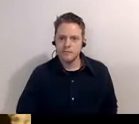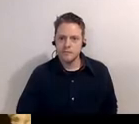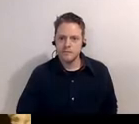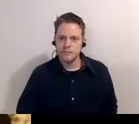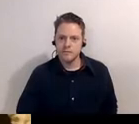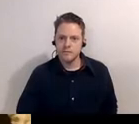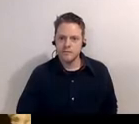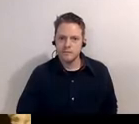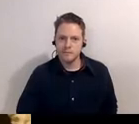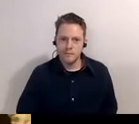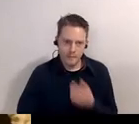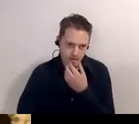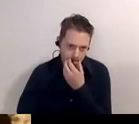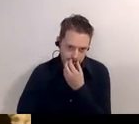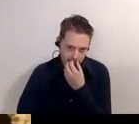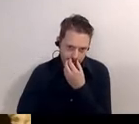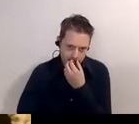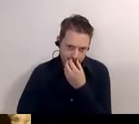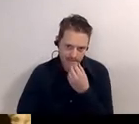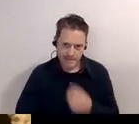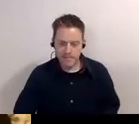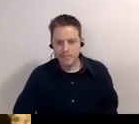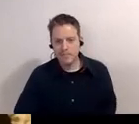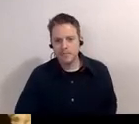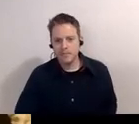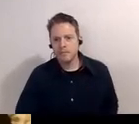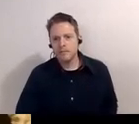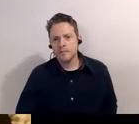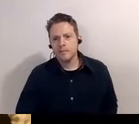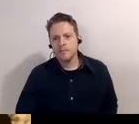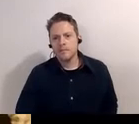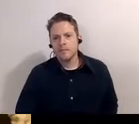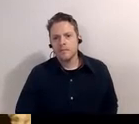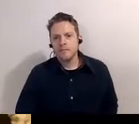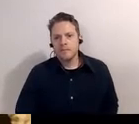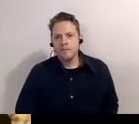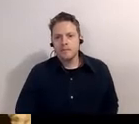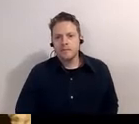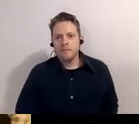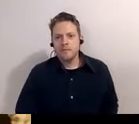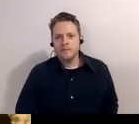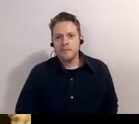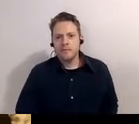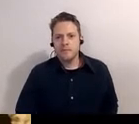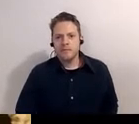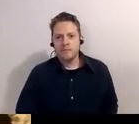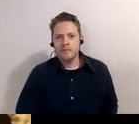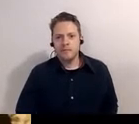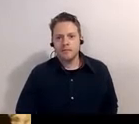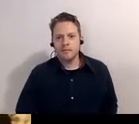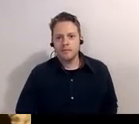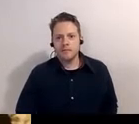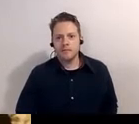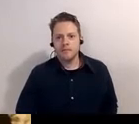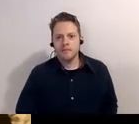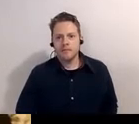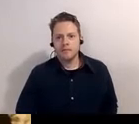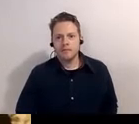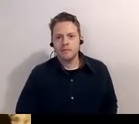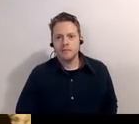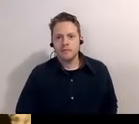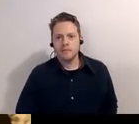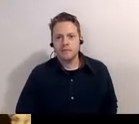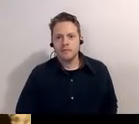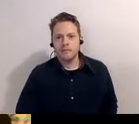mill this is christian's mill and i and this is you know something to bring to your cocktail parties the early